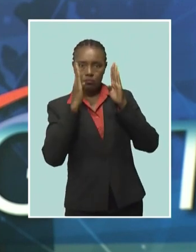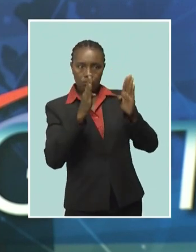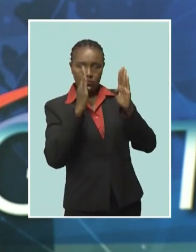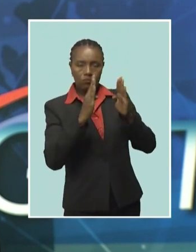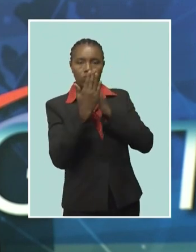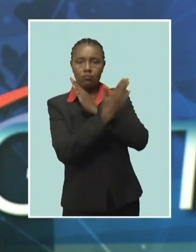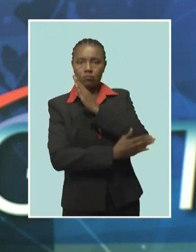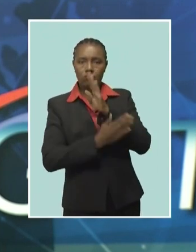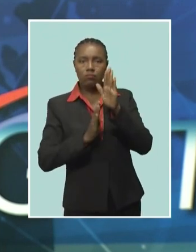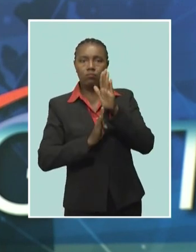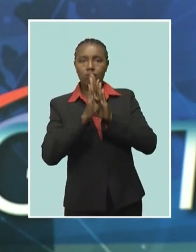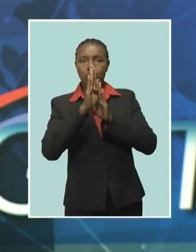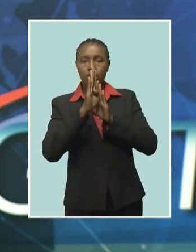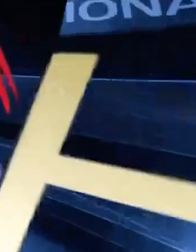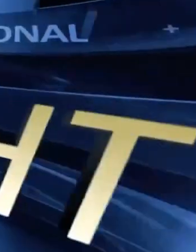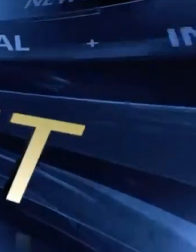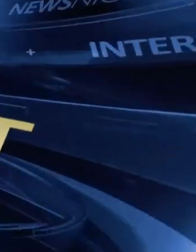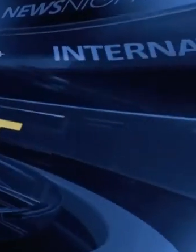the country's development.